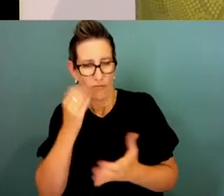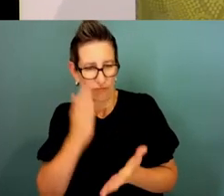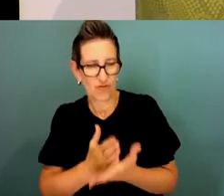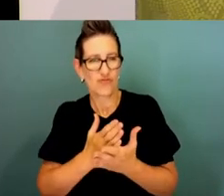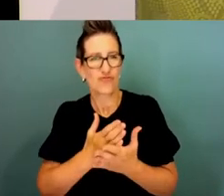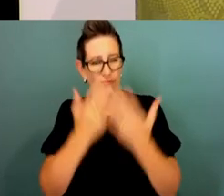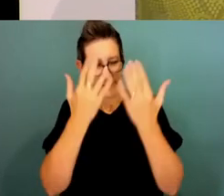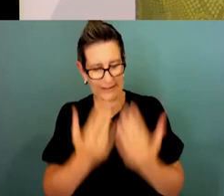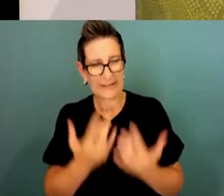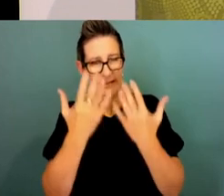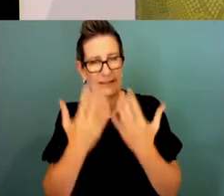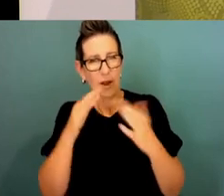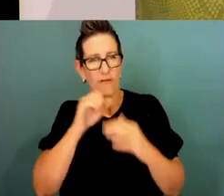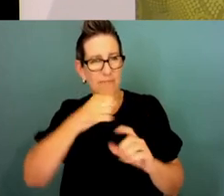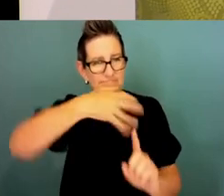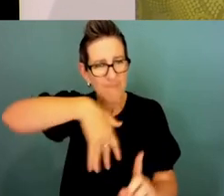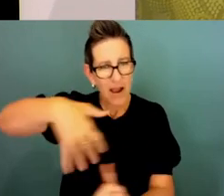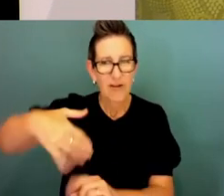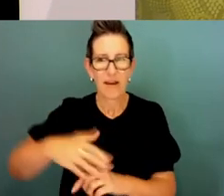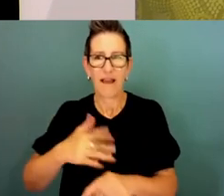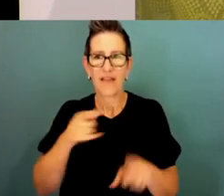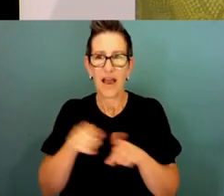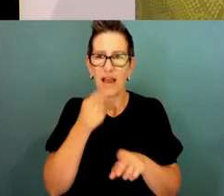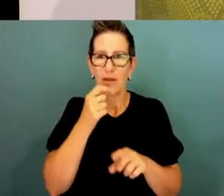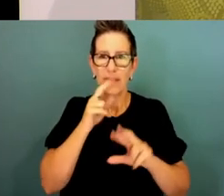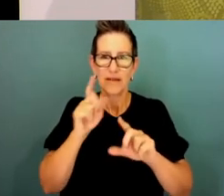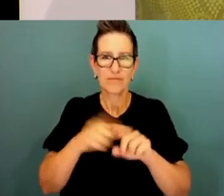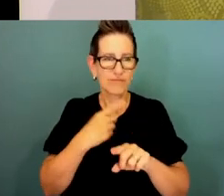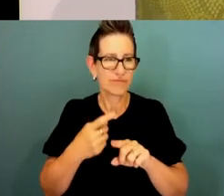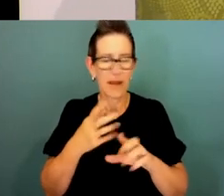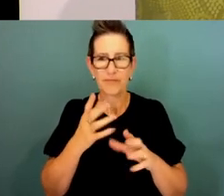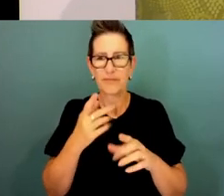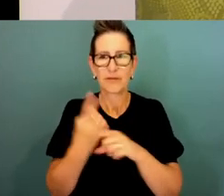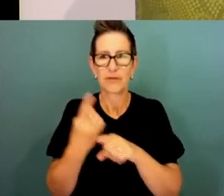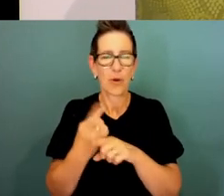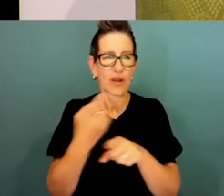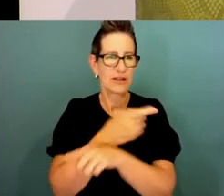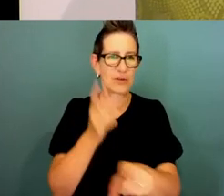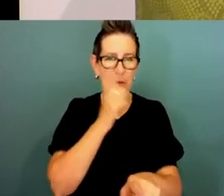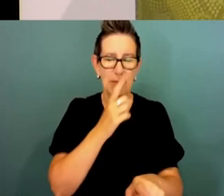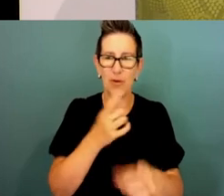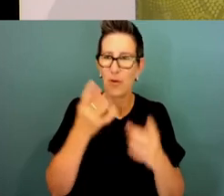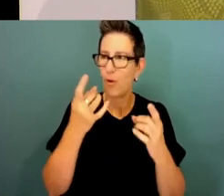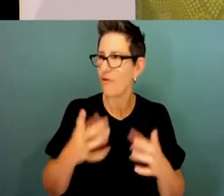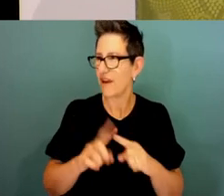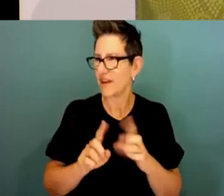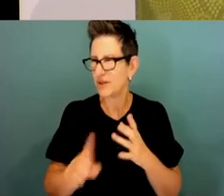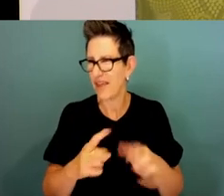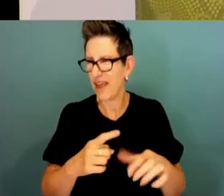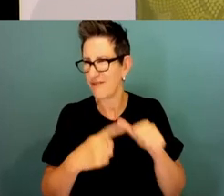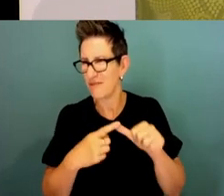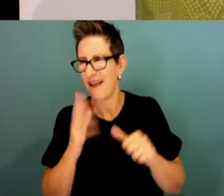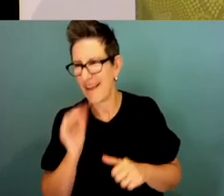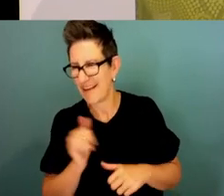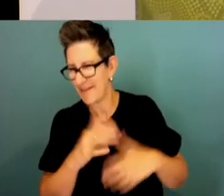June. So I encourage everyone to get involved. I feel like I'm talking probably to the crowd that already does that. We will ask for your